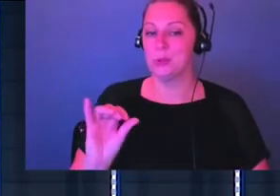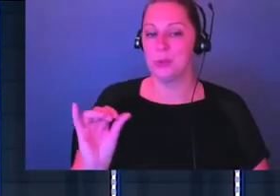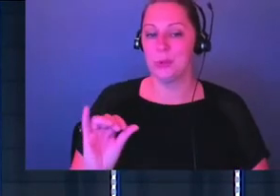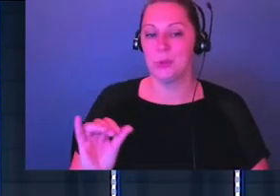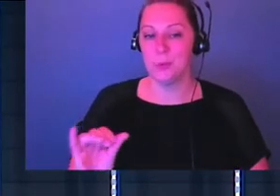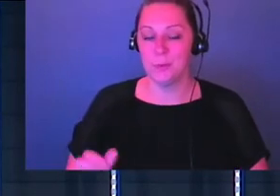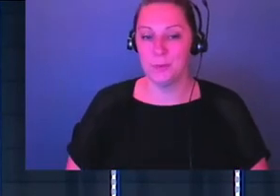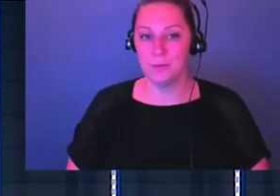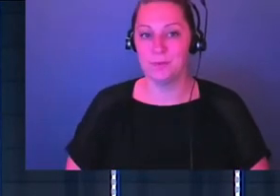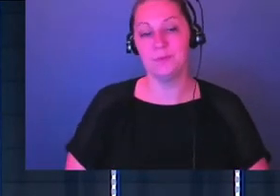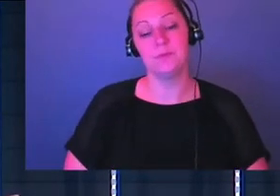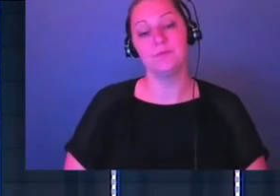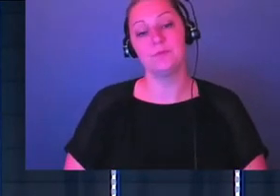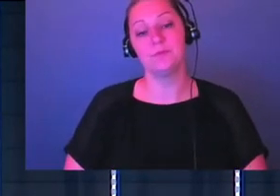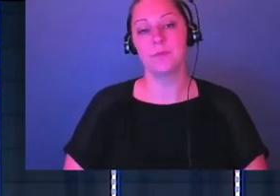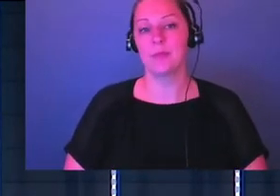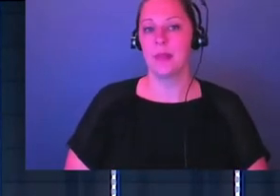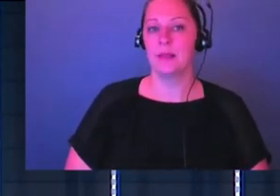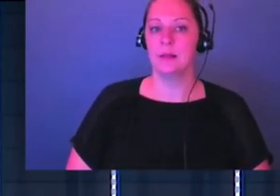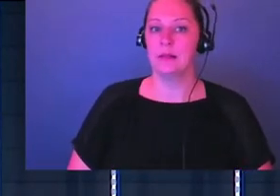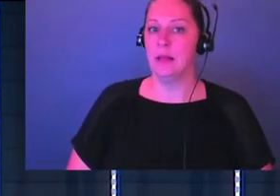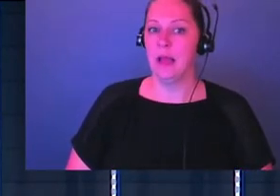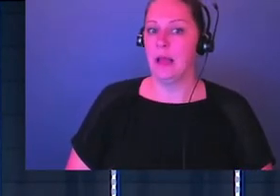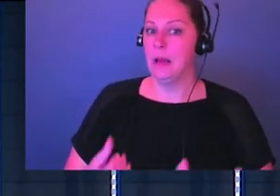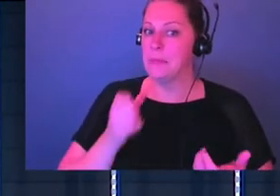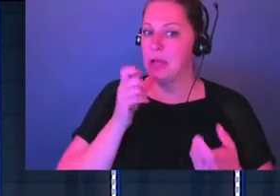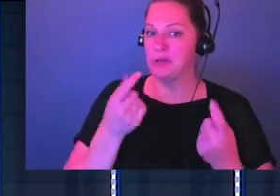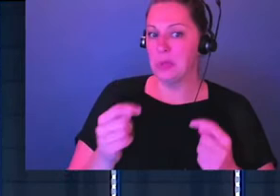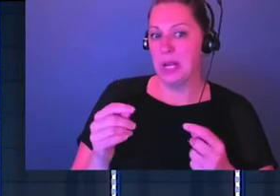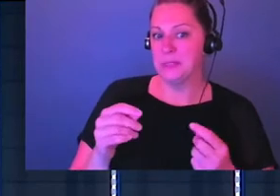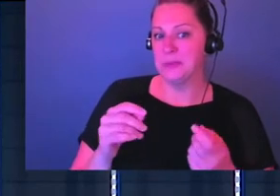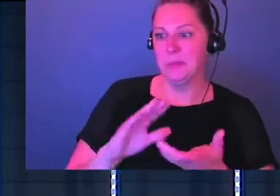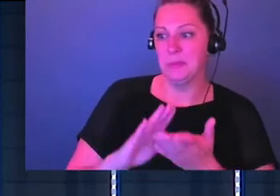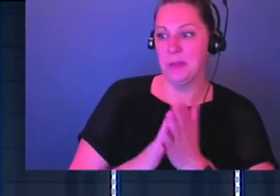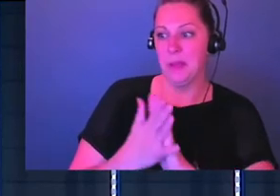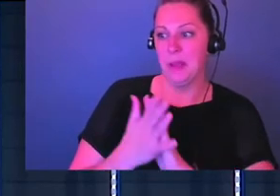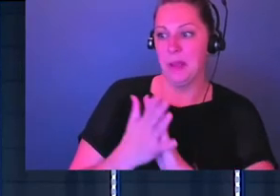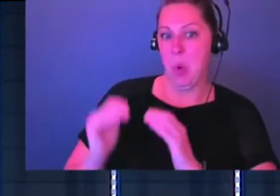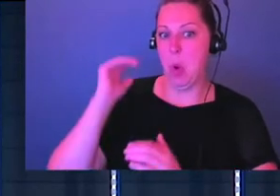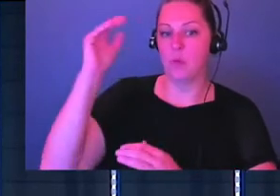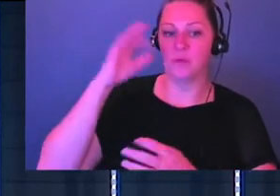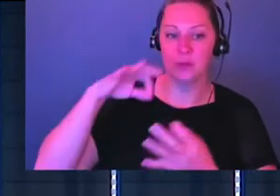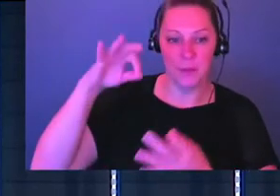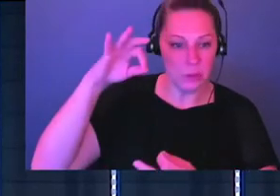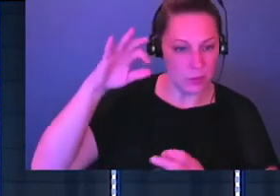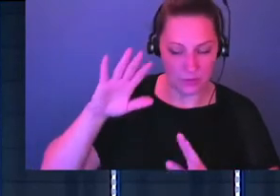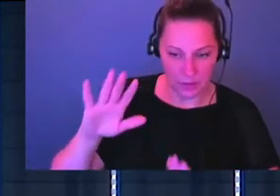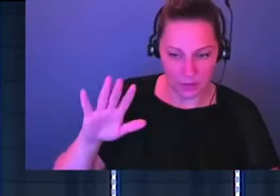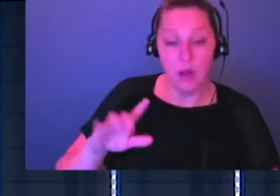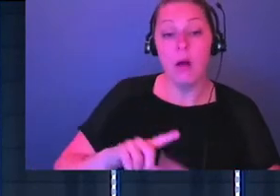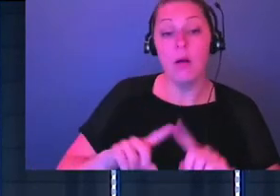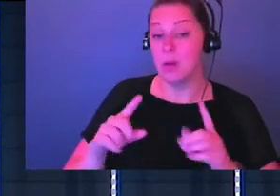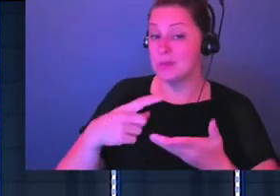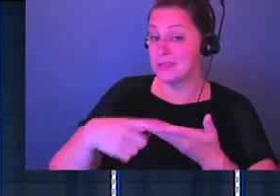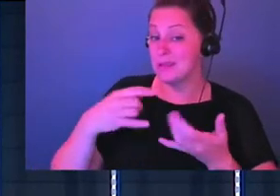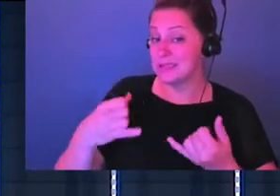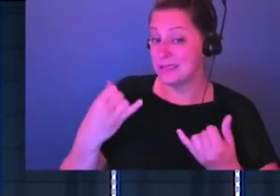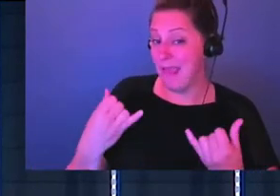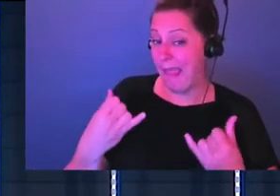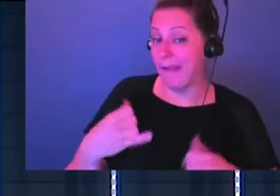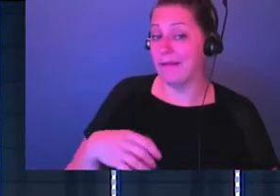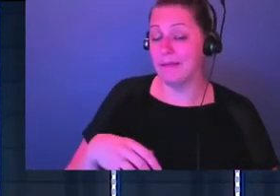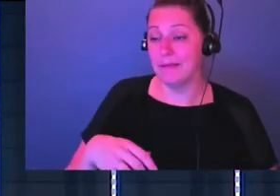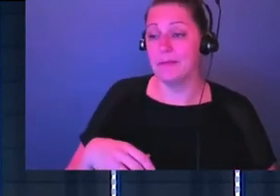And, and, and I know I'm not trying to make anybody uncomfortable or over-spiritualize anything. I'm just being real because that's really what we're going to talk about today. We're going to talk about this idea that